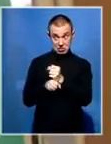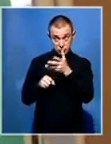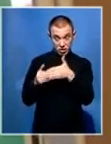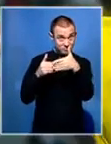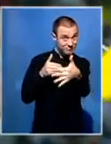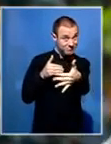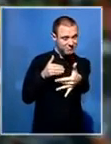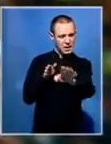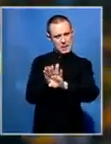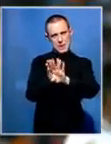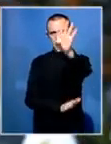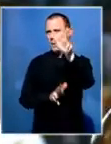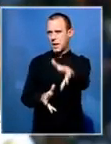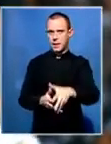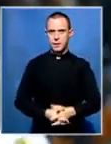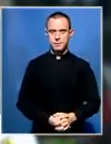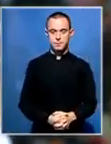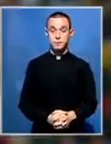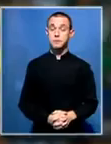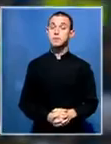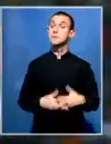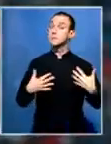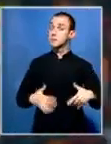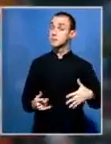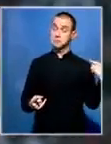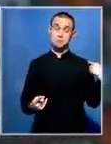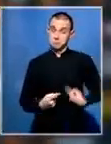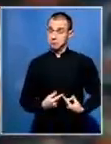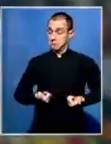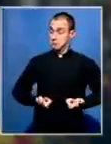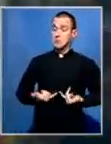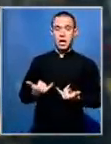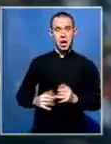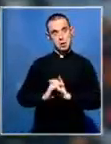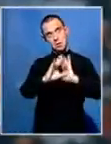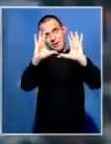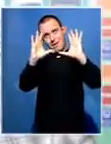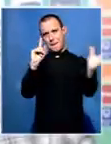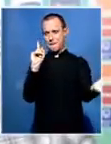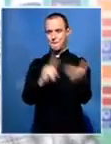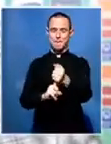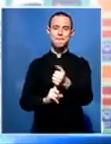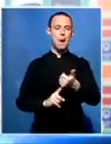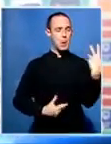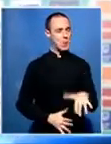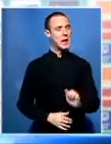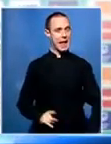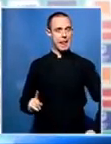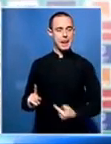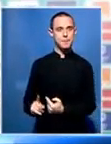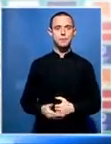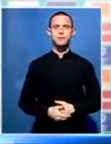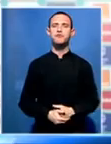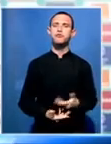going to show. With the experience achieved, the future looks bright for this team. 60